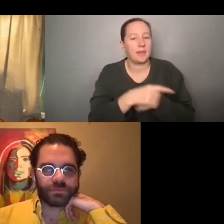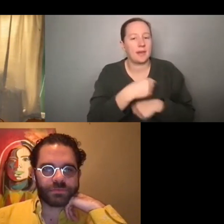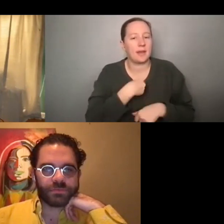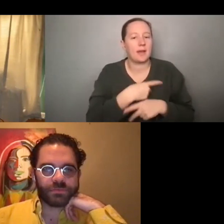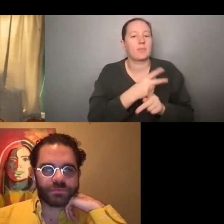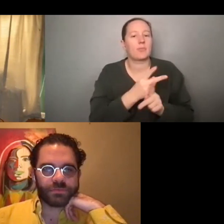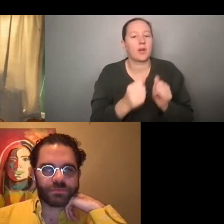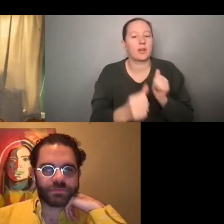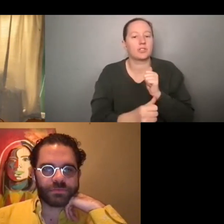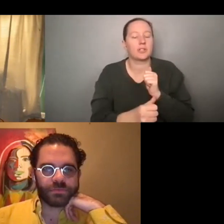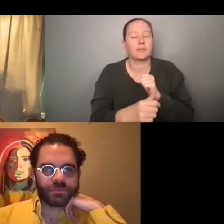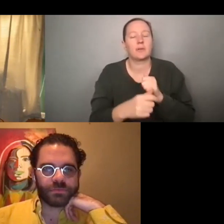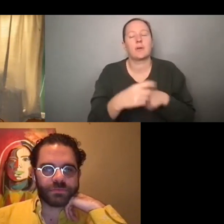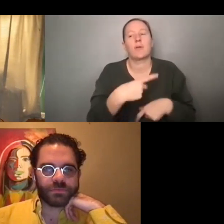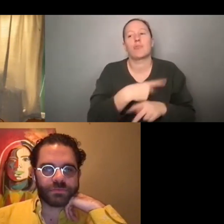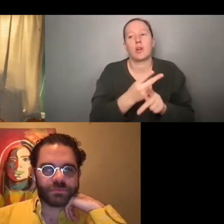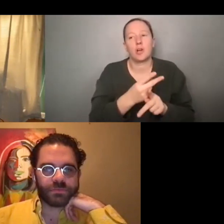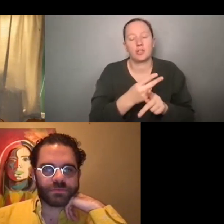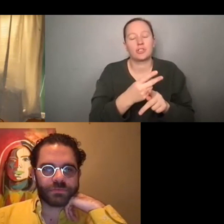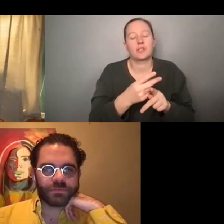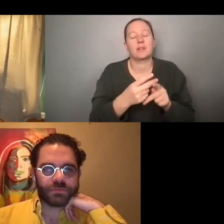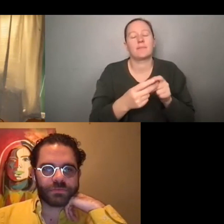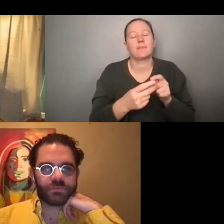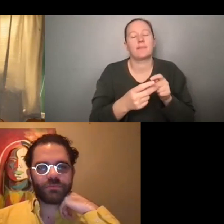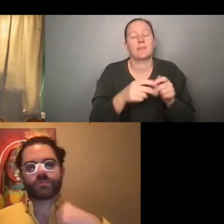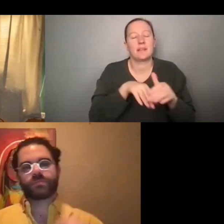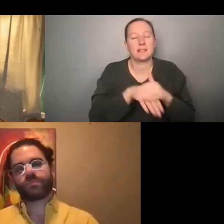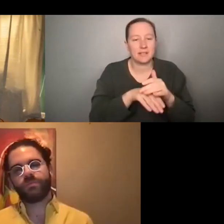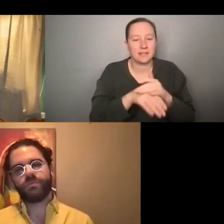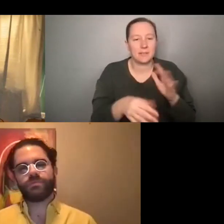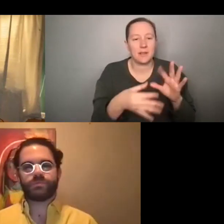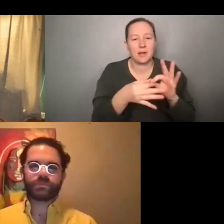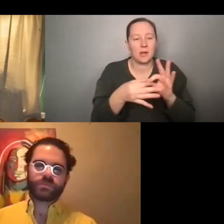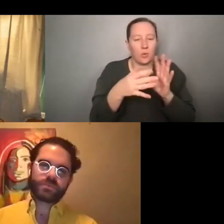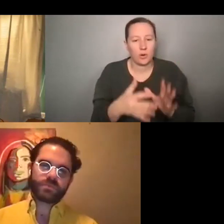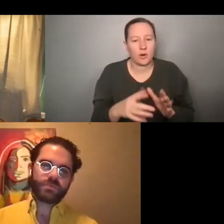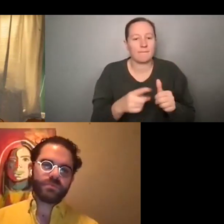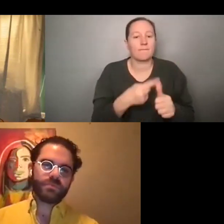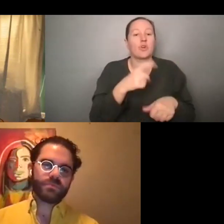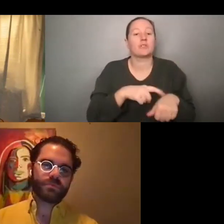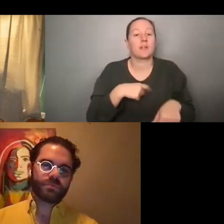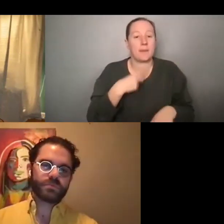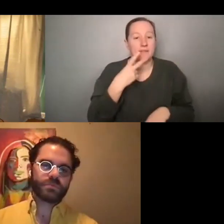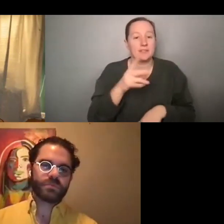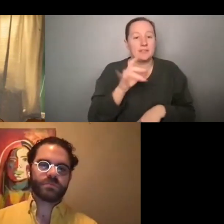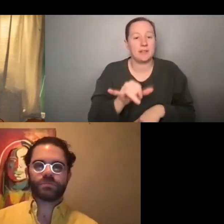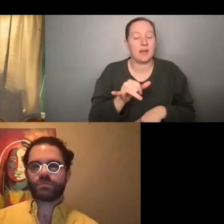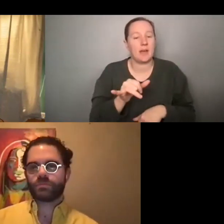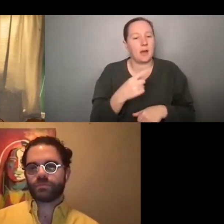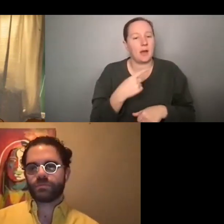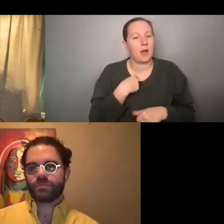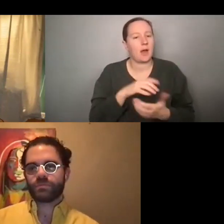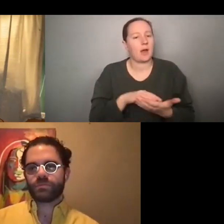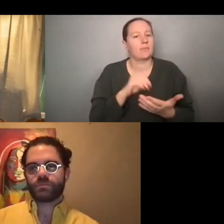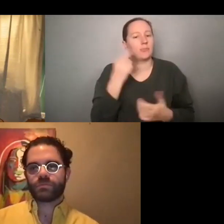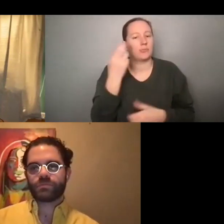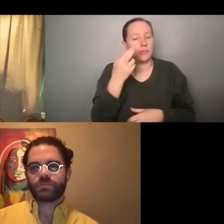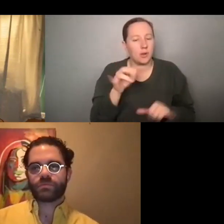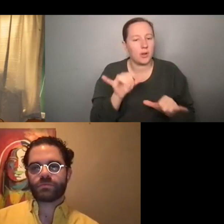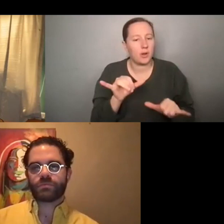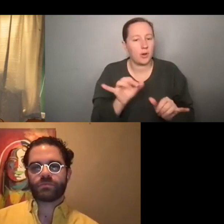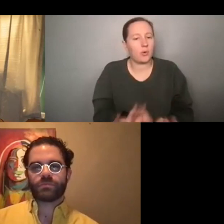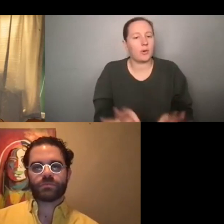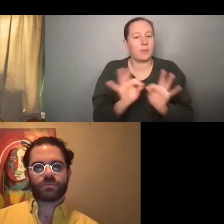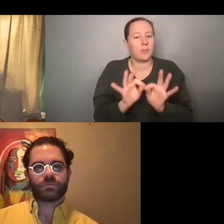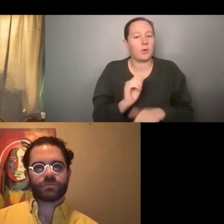coordinator, which is the first time I've ever seen that. And it taught me the importance of setting that